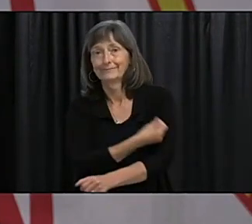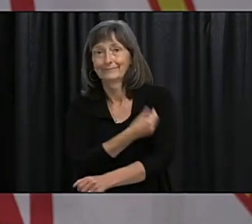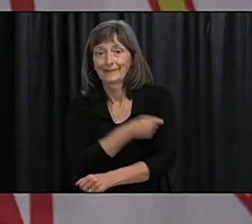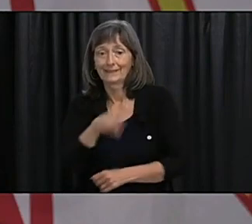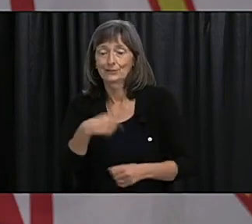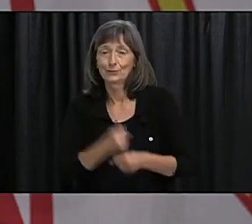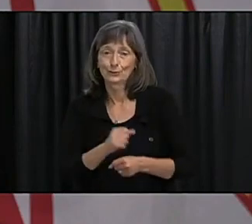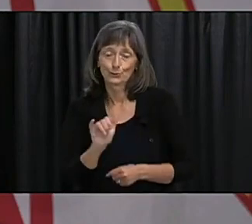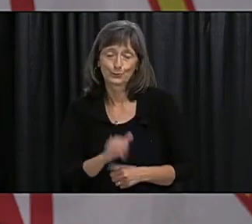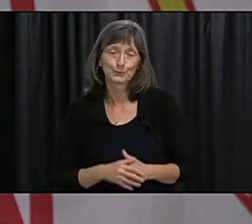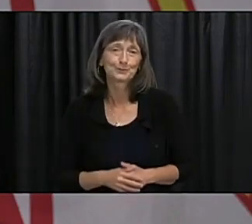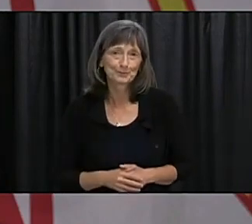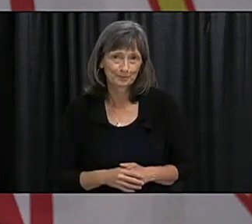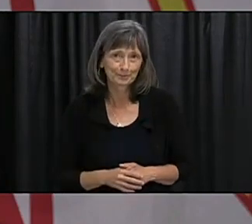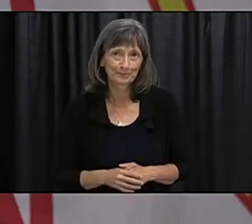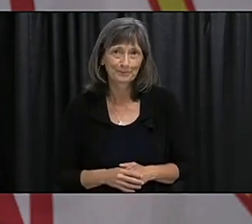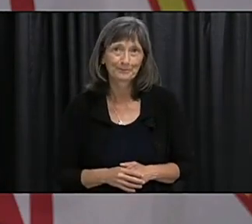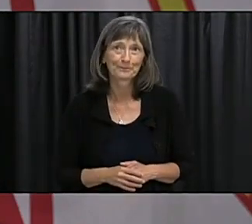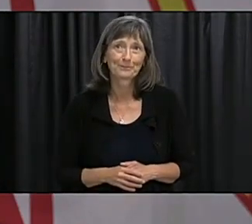shots this year too